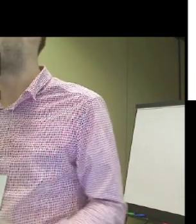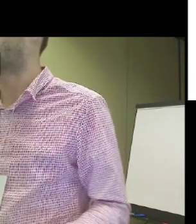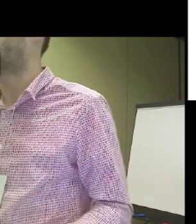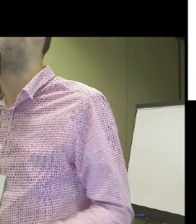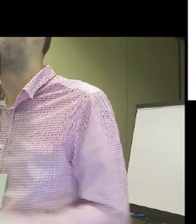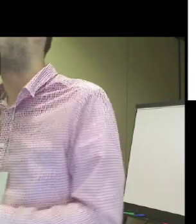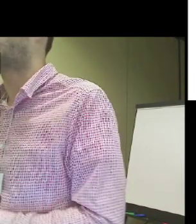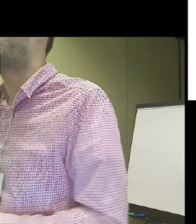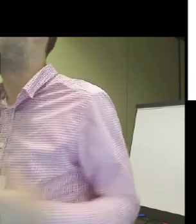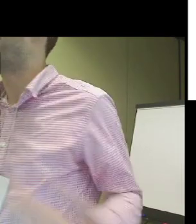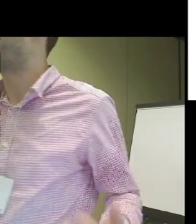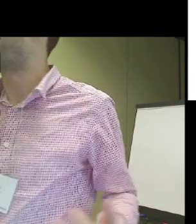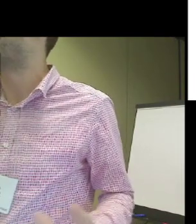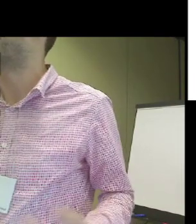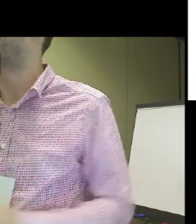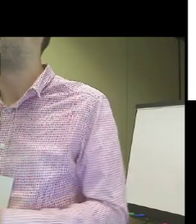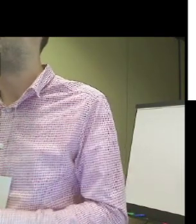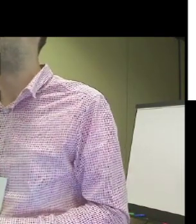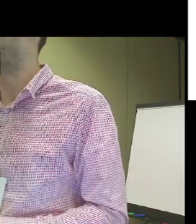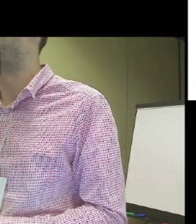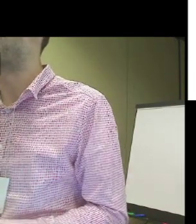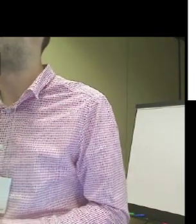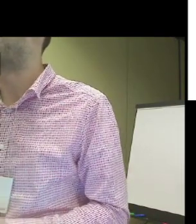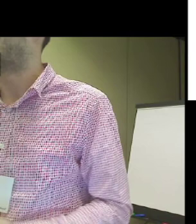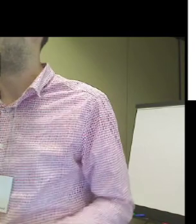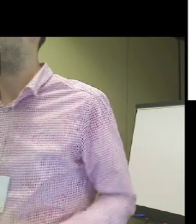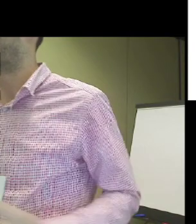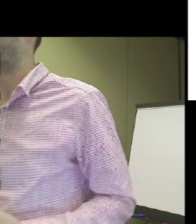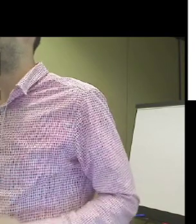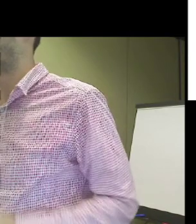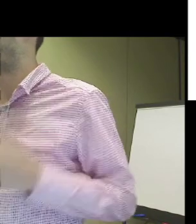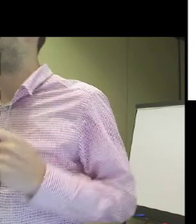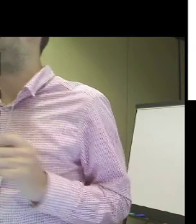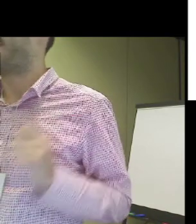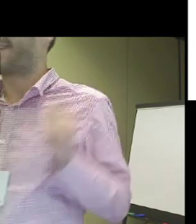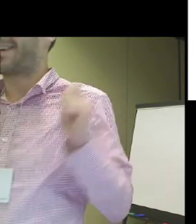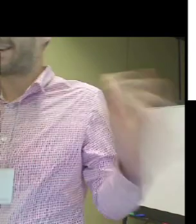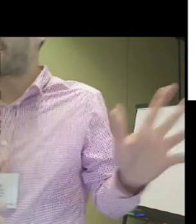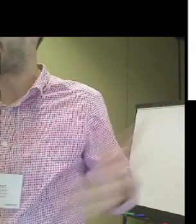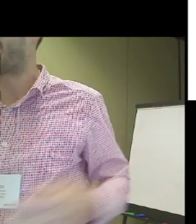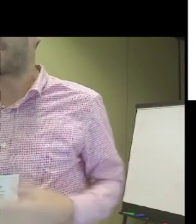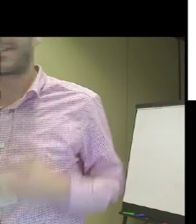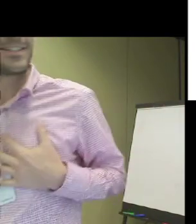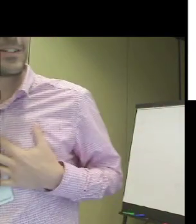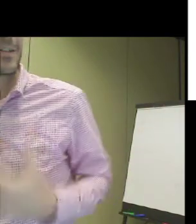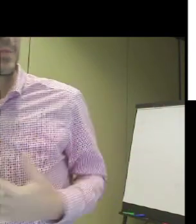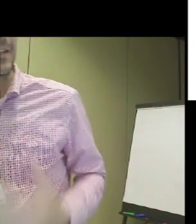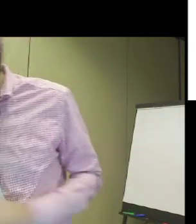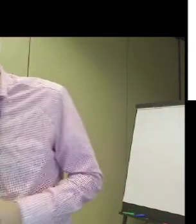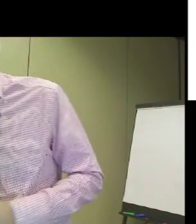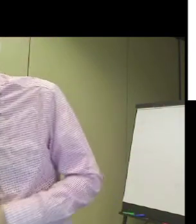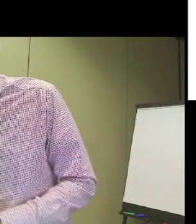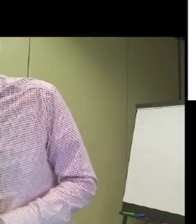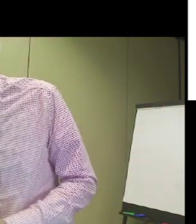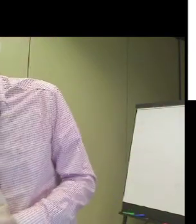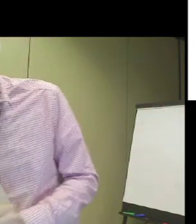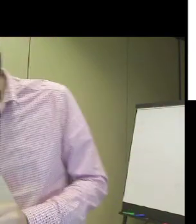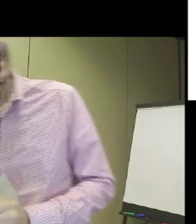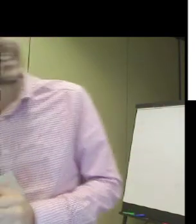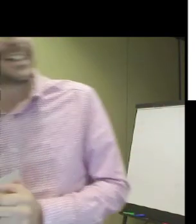the funny thing is that it's a French guy who brings sign language in the US, but actually we just give it and we didn't get anything.